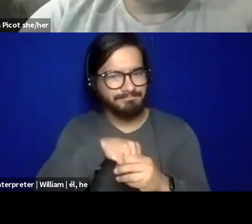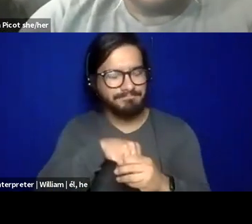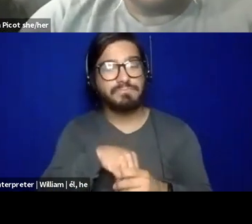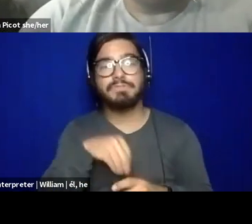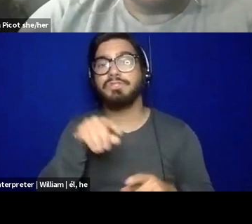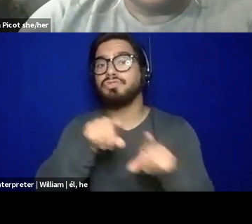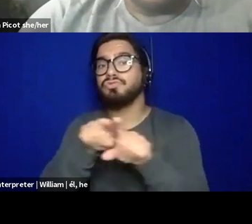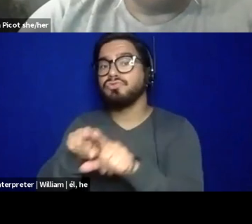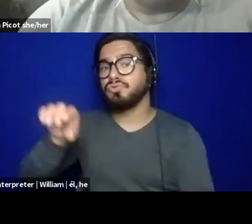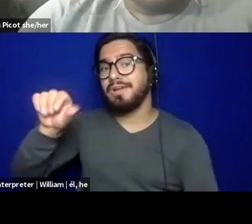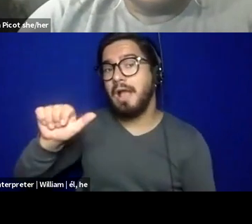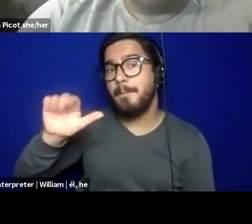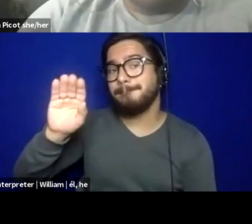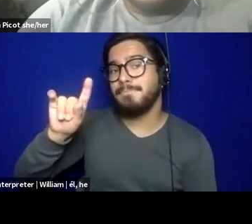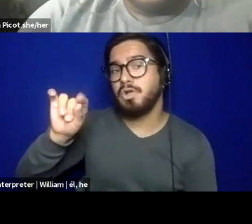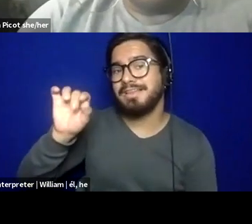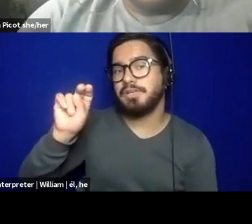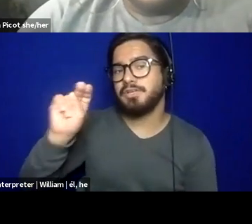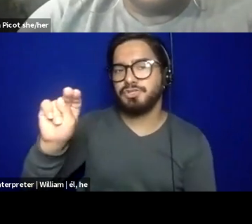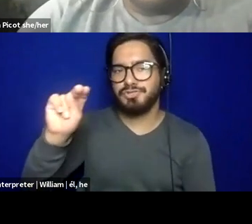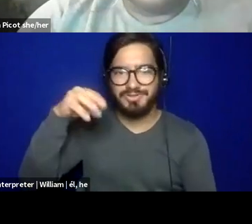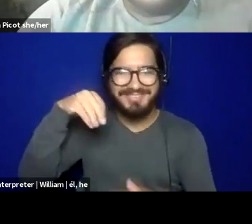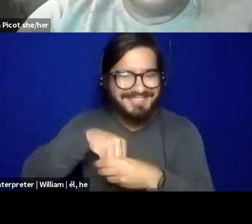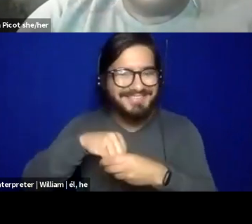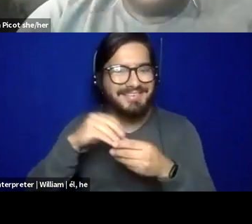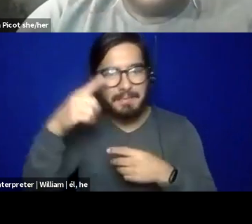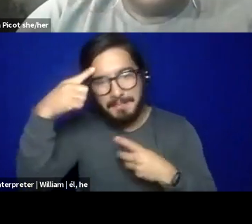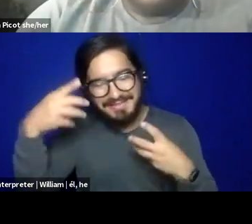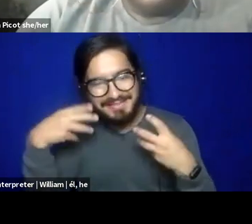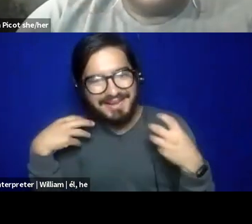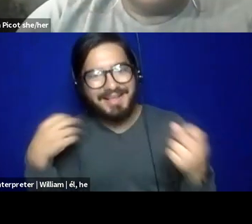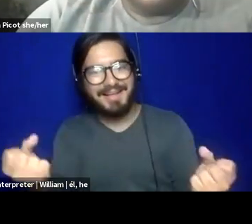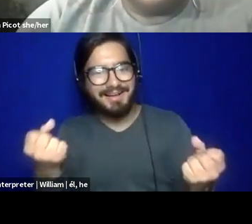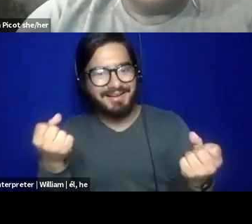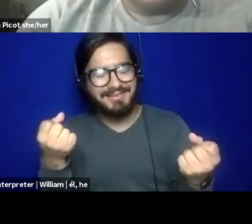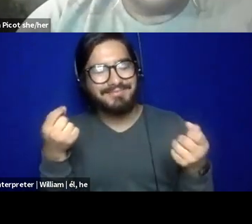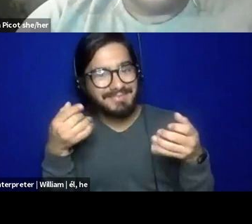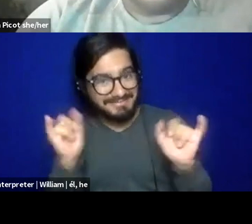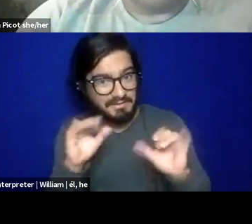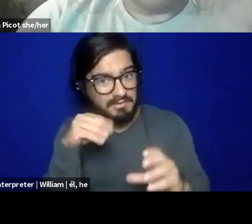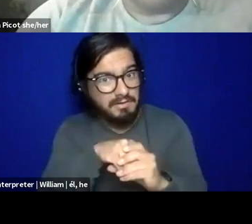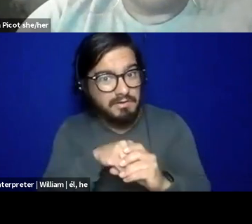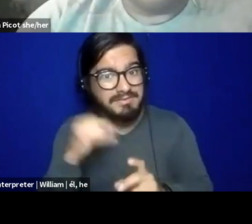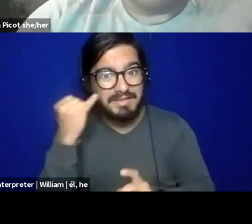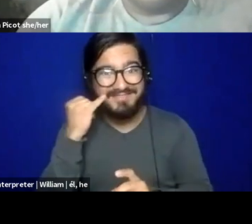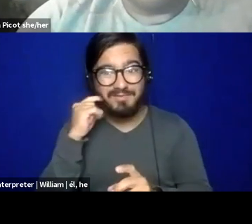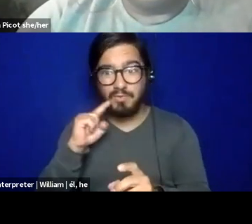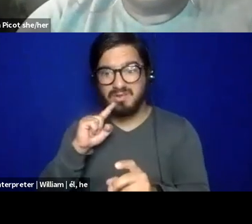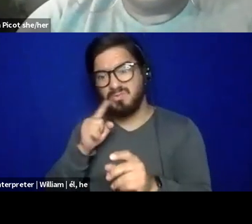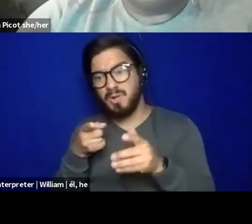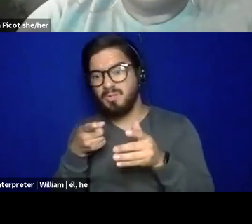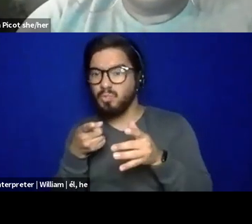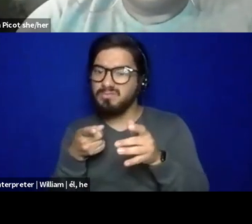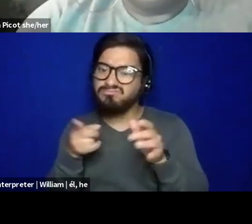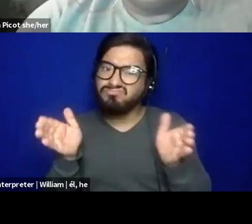Once we become complicit, we then are actually saying that it's okay to do harm in our communities that we're saying that we're